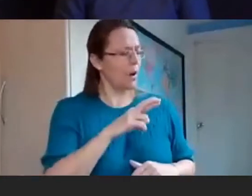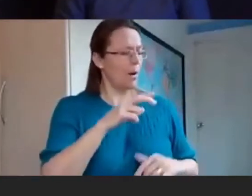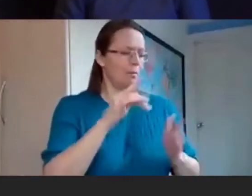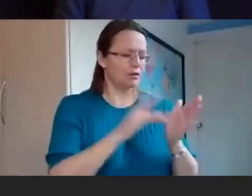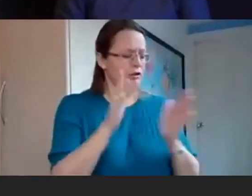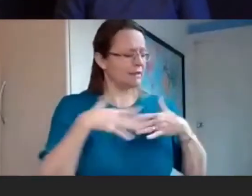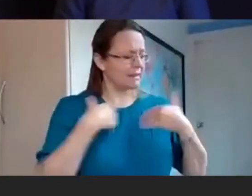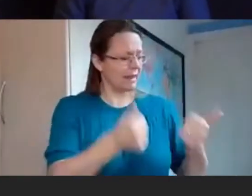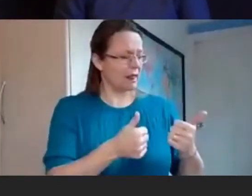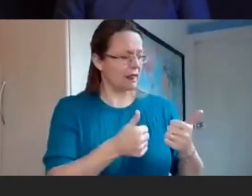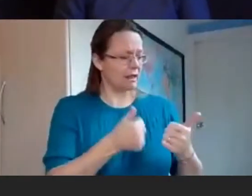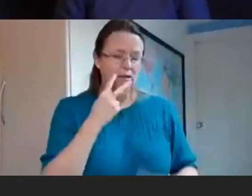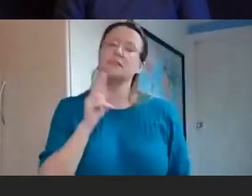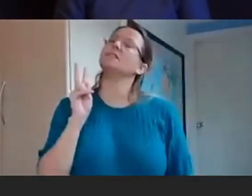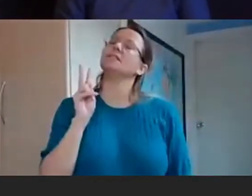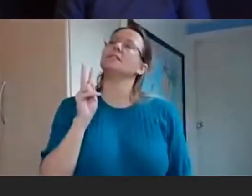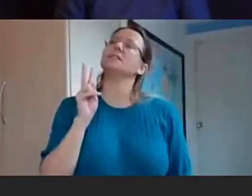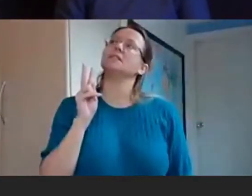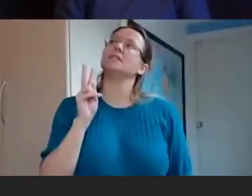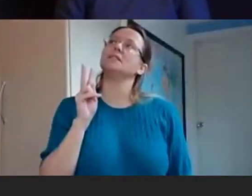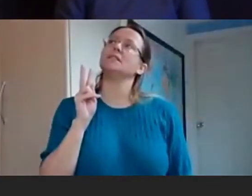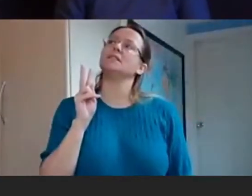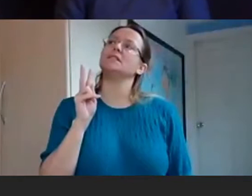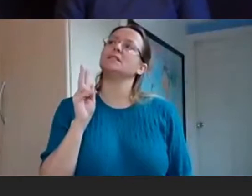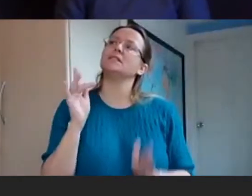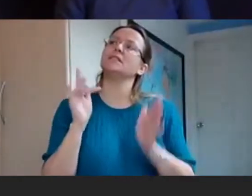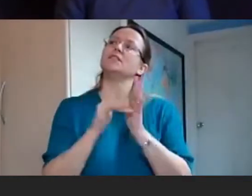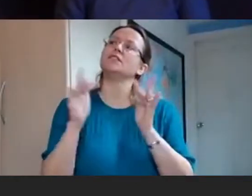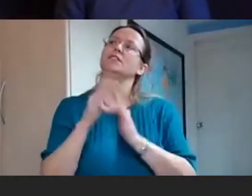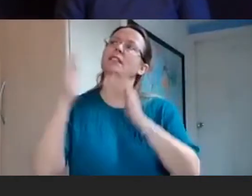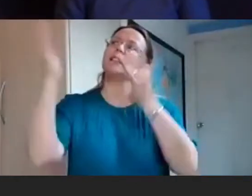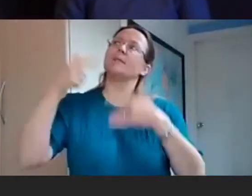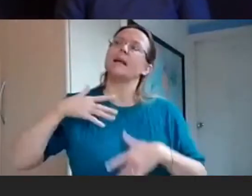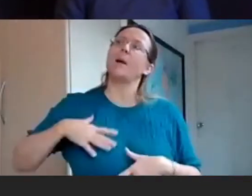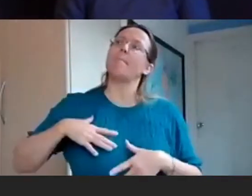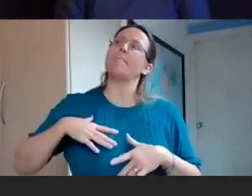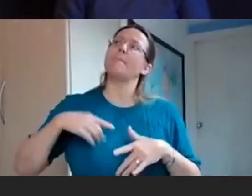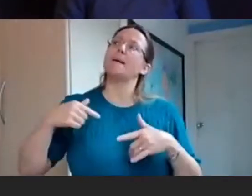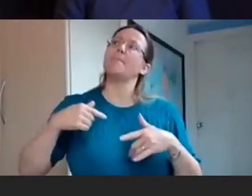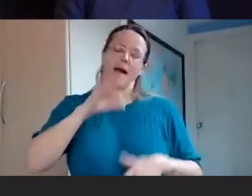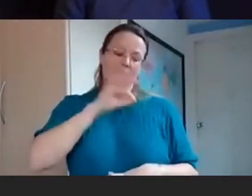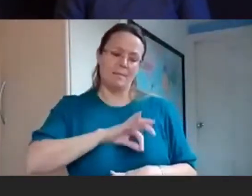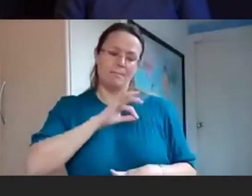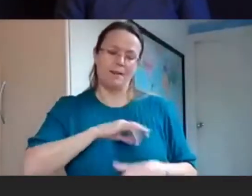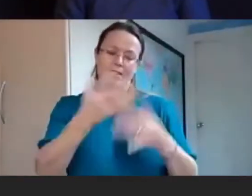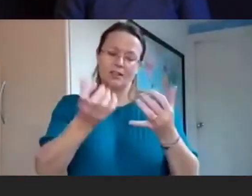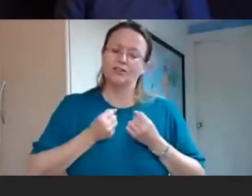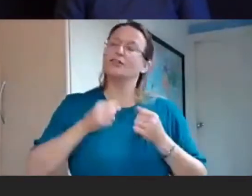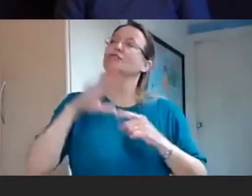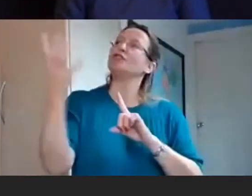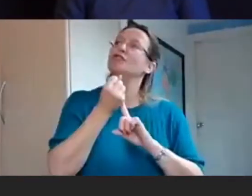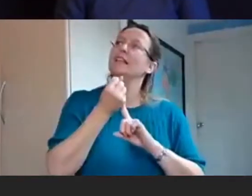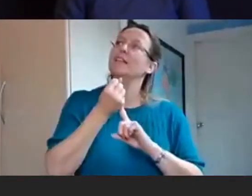And I just look at him for a minute. And I want to ask him, can Jesus give me hope that my disability benefits application won't be turned down for the